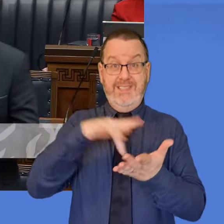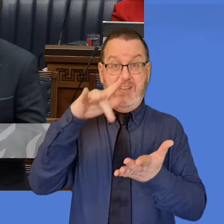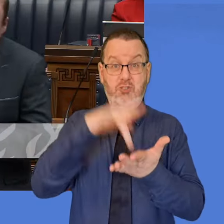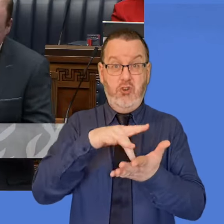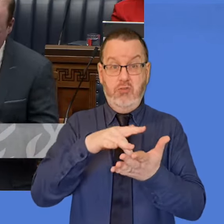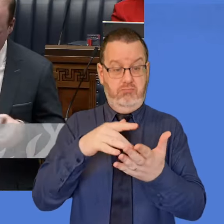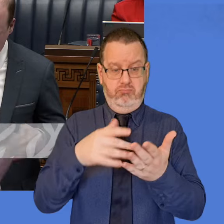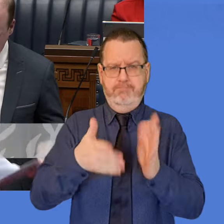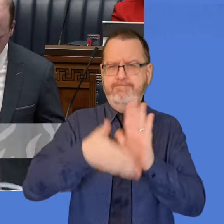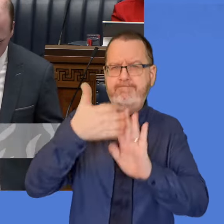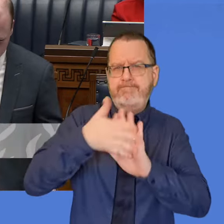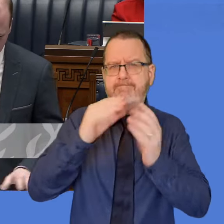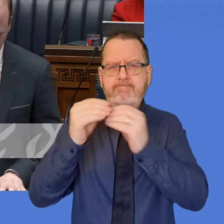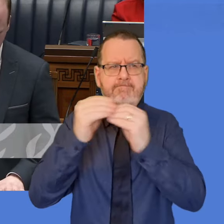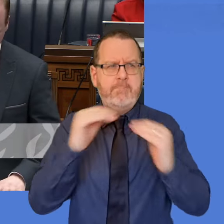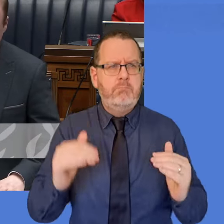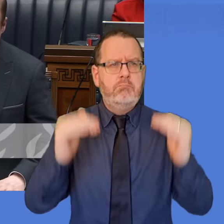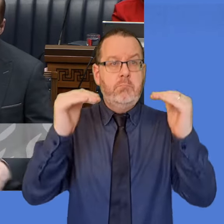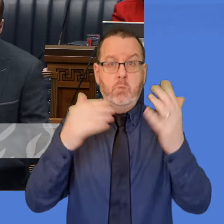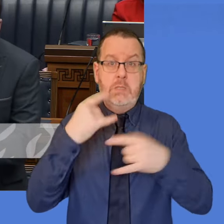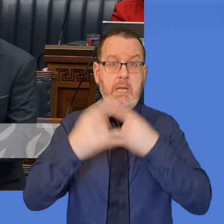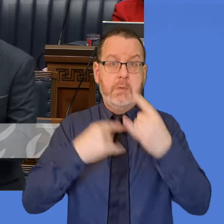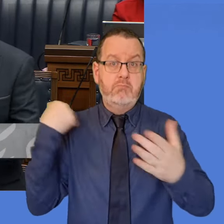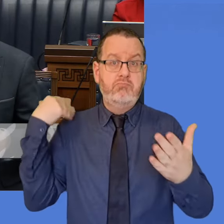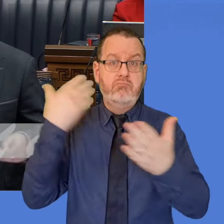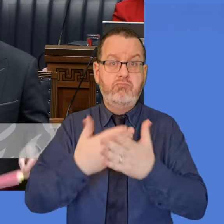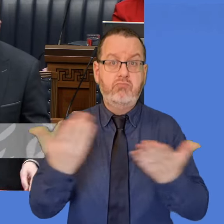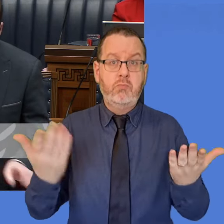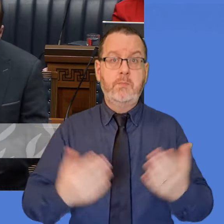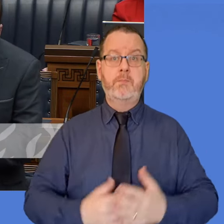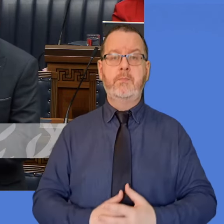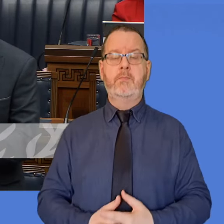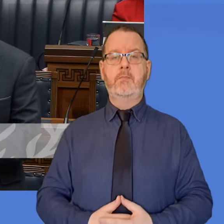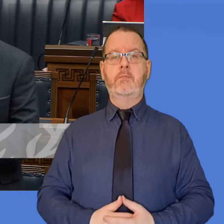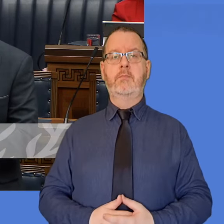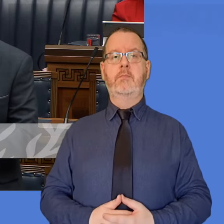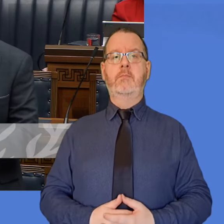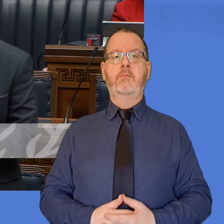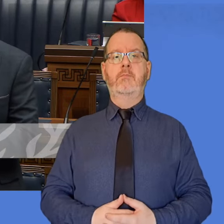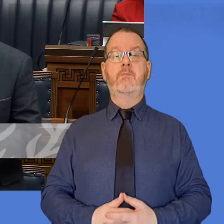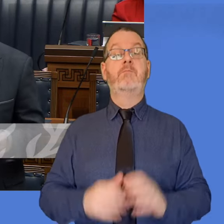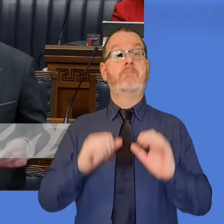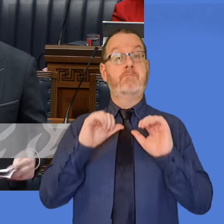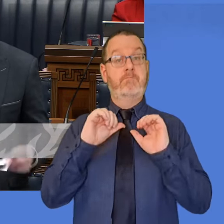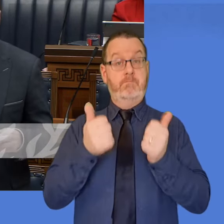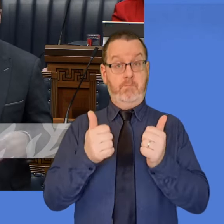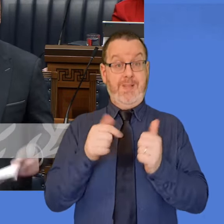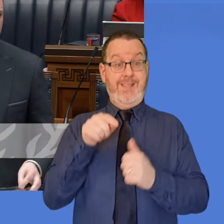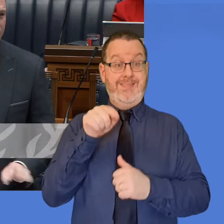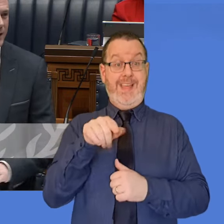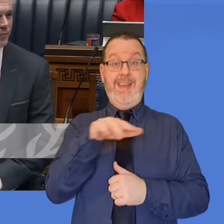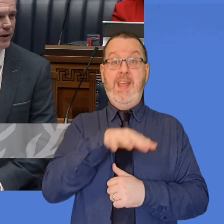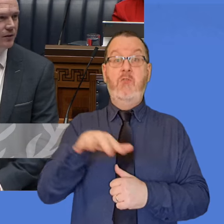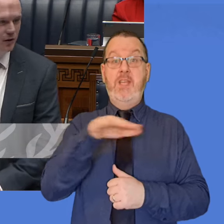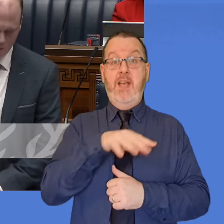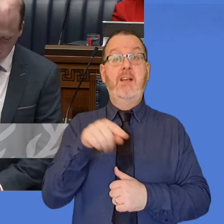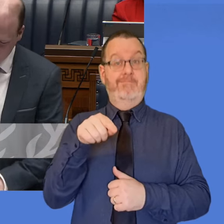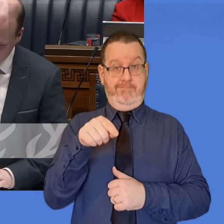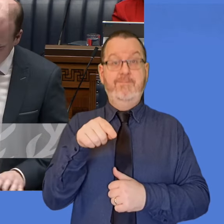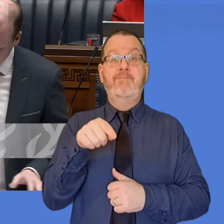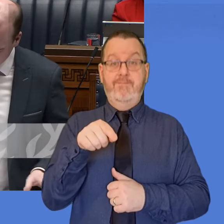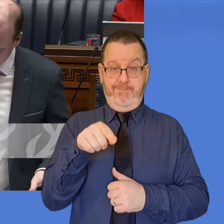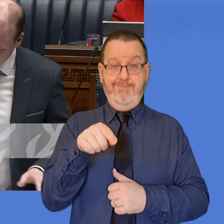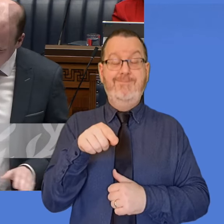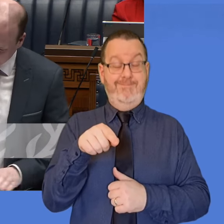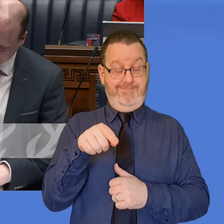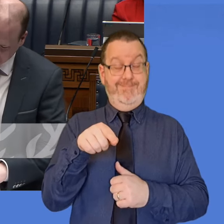Mr Speaker, I can. I know that this has also been another area that has been some time